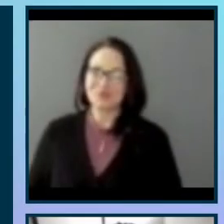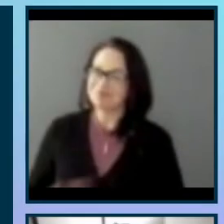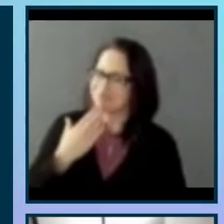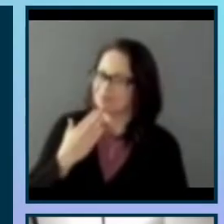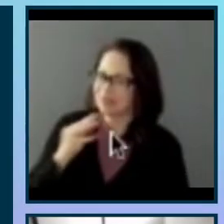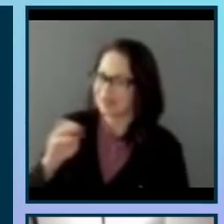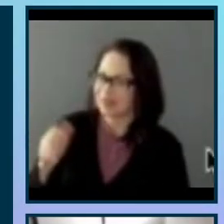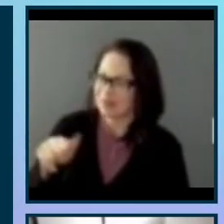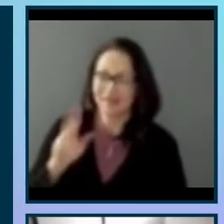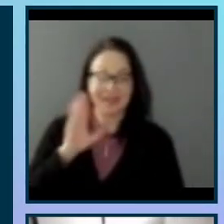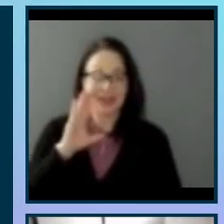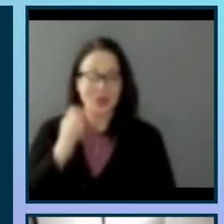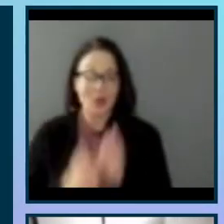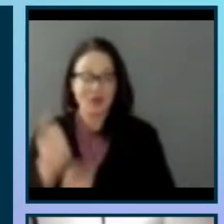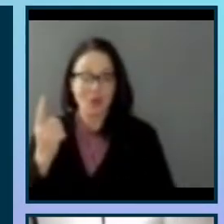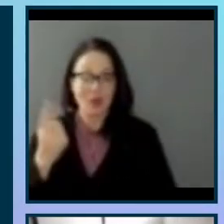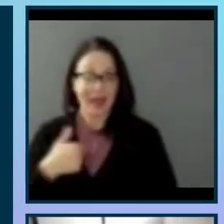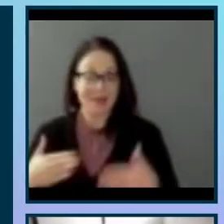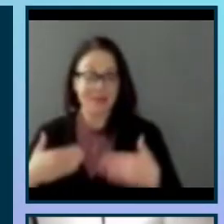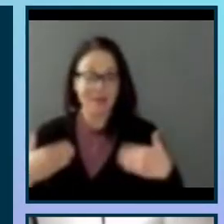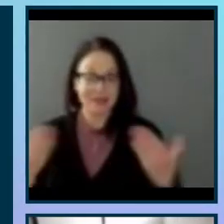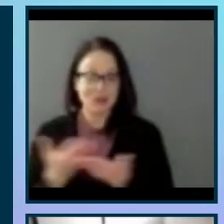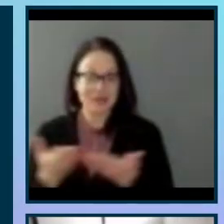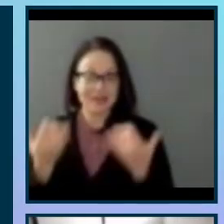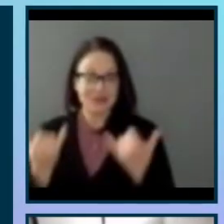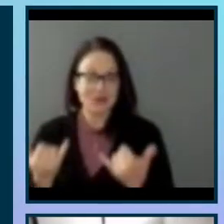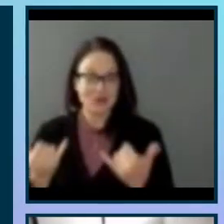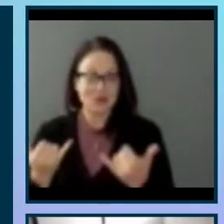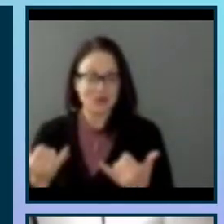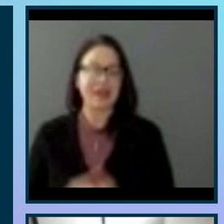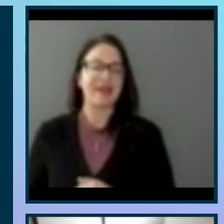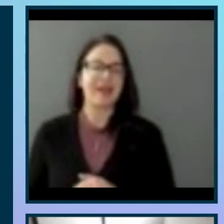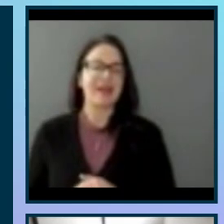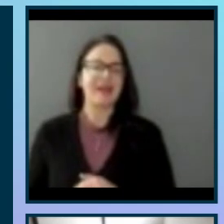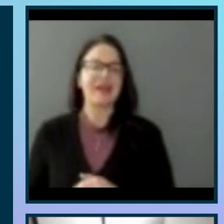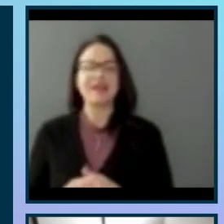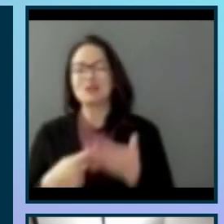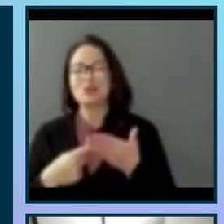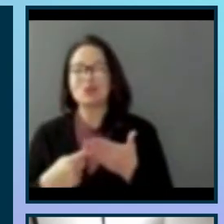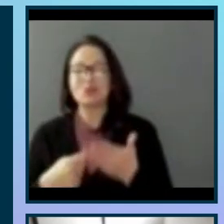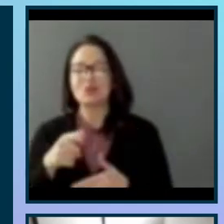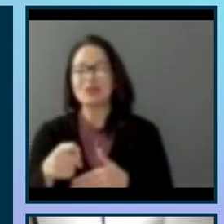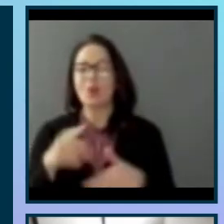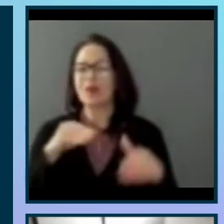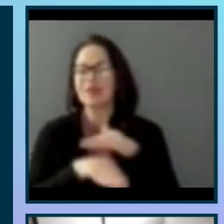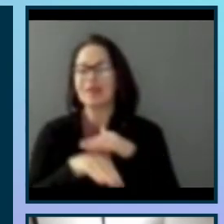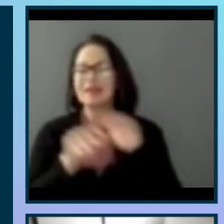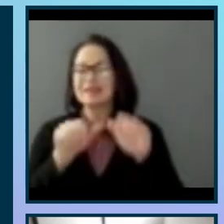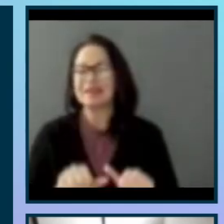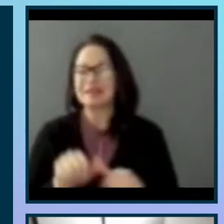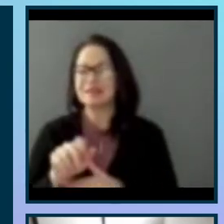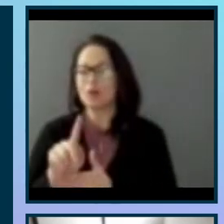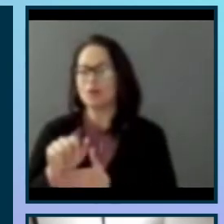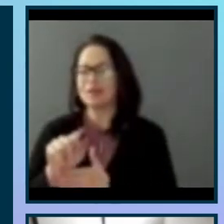Hello, everyone. I'm really happy to be here today to talk to you all about accessible data and sound. I'm Regine